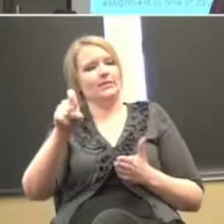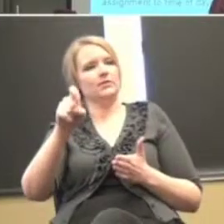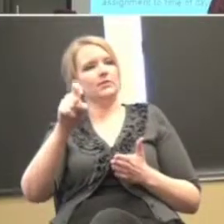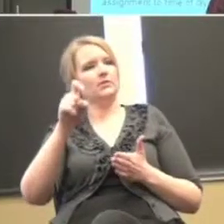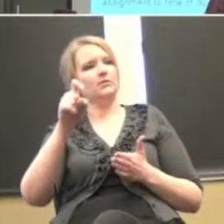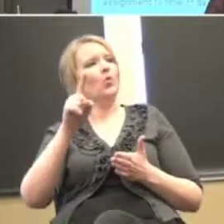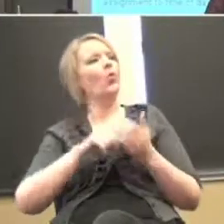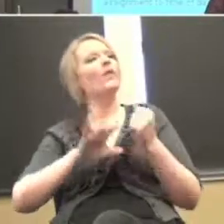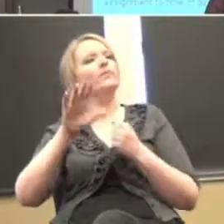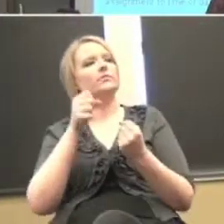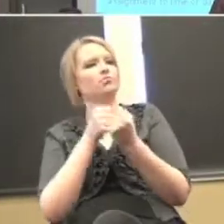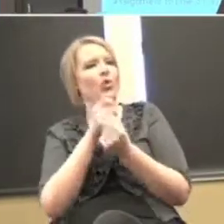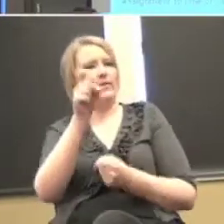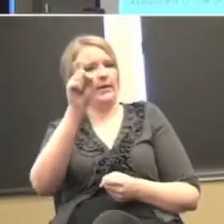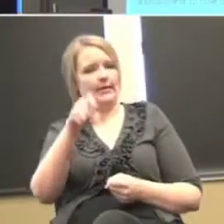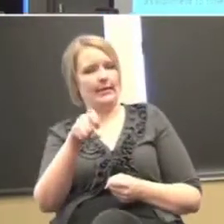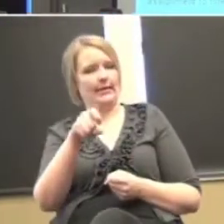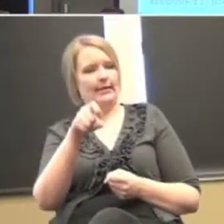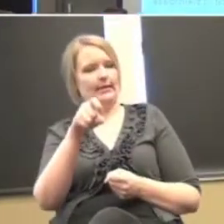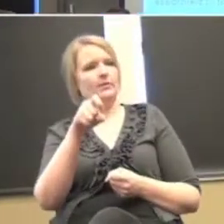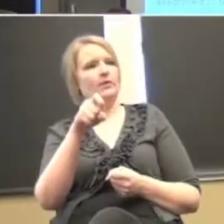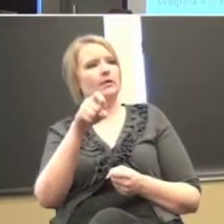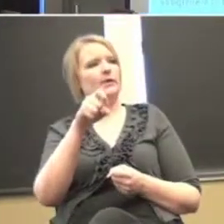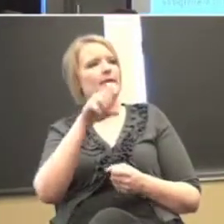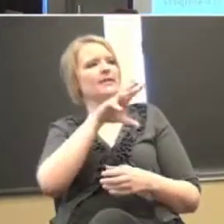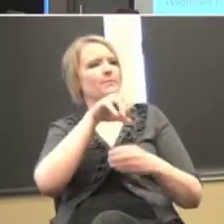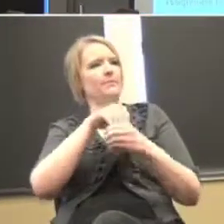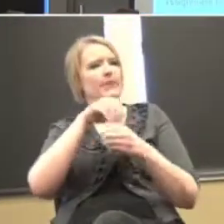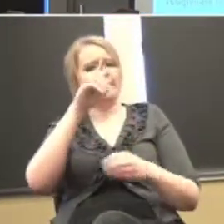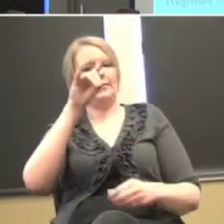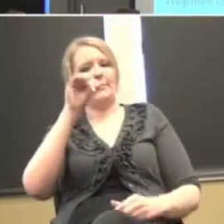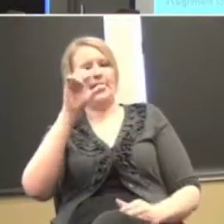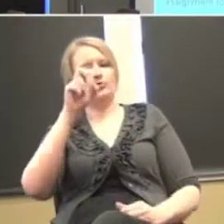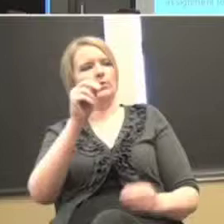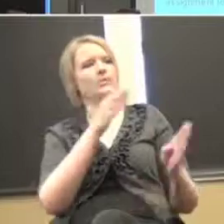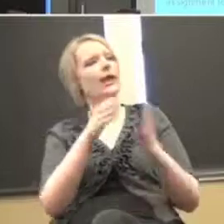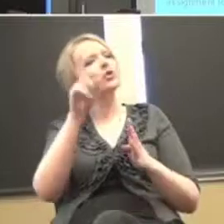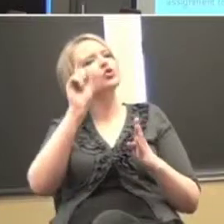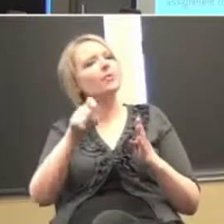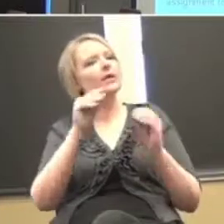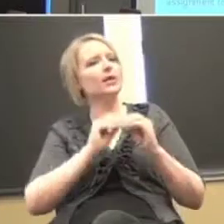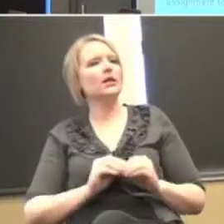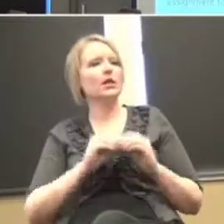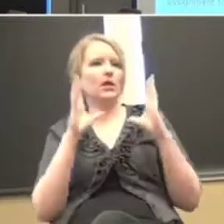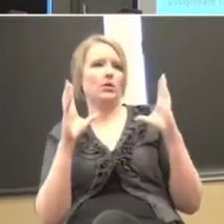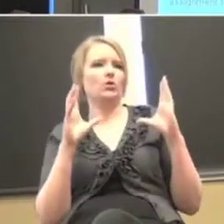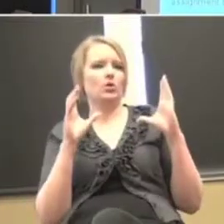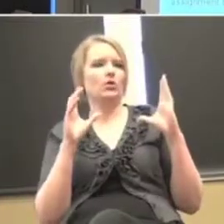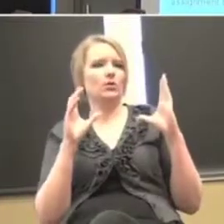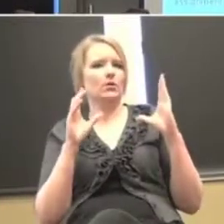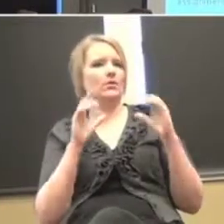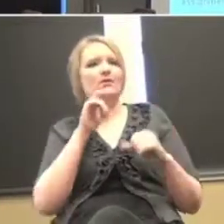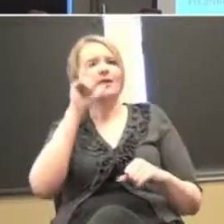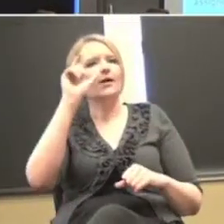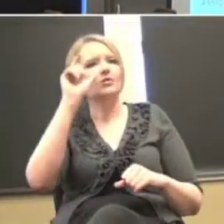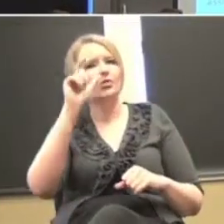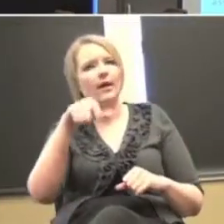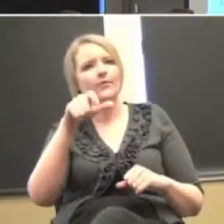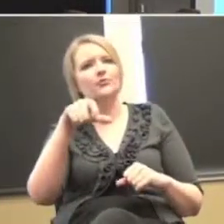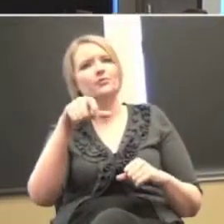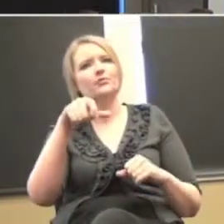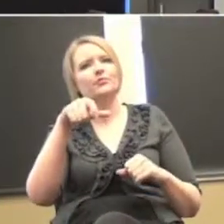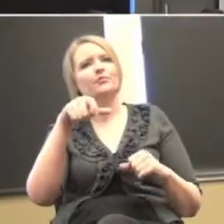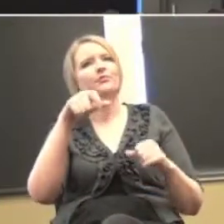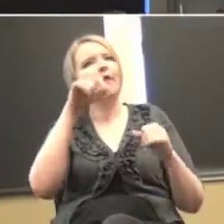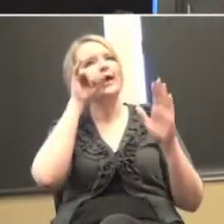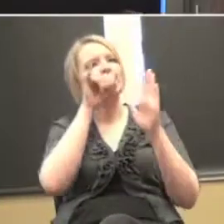especially on a behavioral kind of thing and it's built into your intervention plan it should be pretty clear and you should be able to defend what's going on and you shouldn't have to necessarily identify when it's